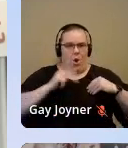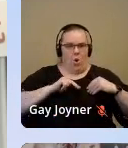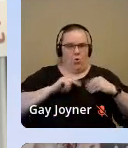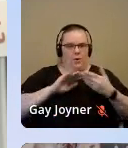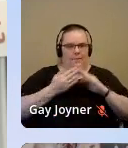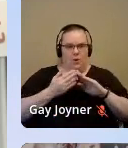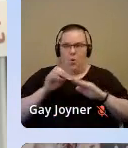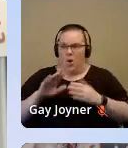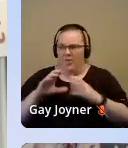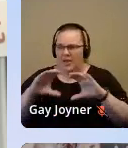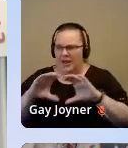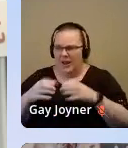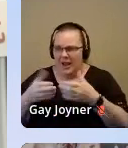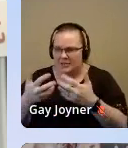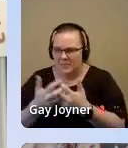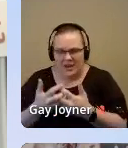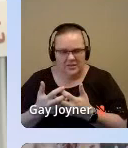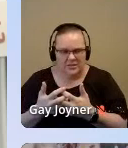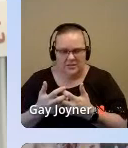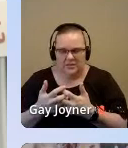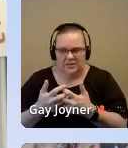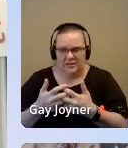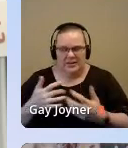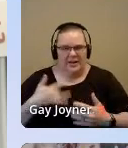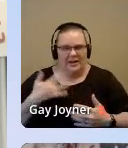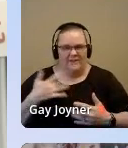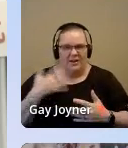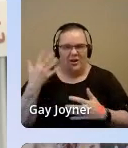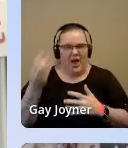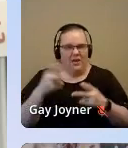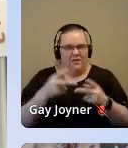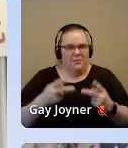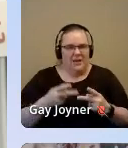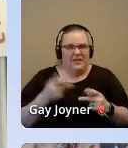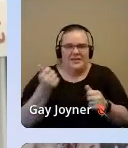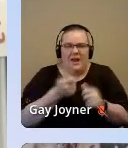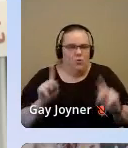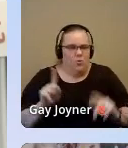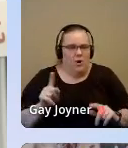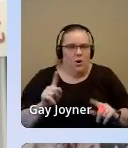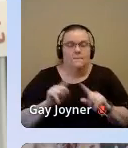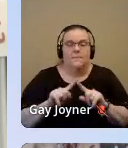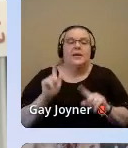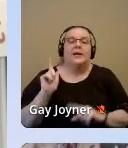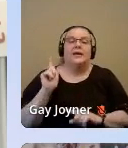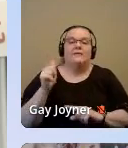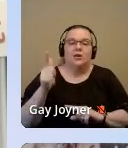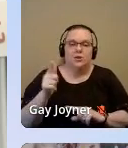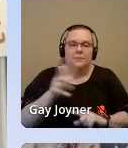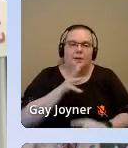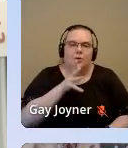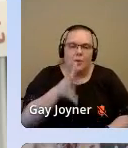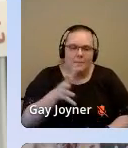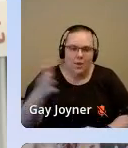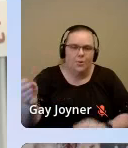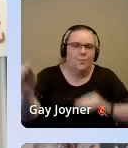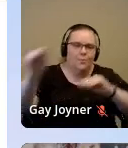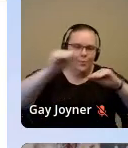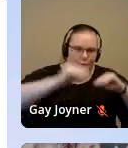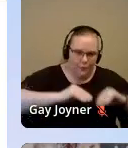classmates. I just felt out of place everywhere. Eventually, my grandmother moved down to help raise me.